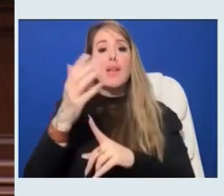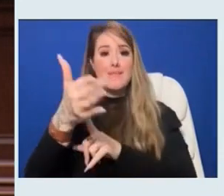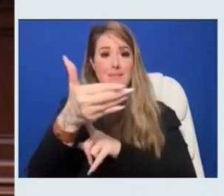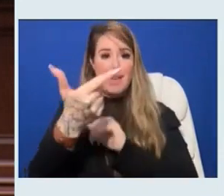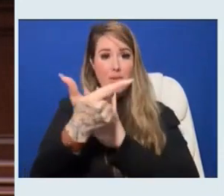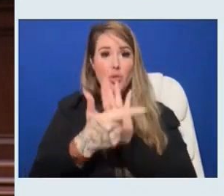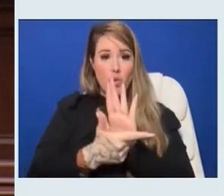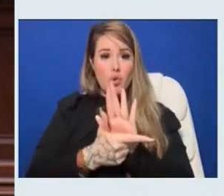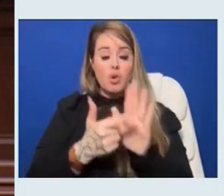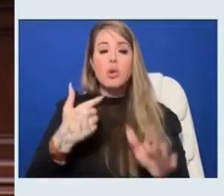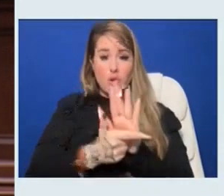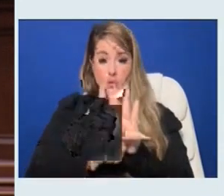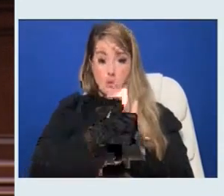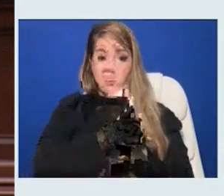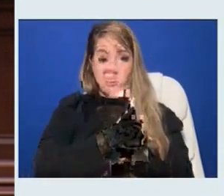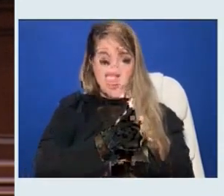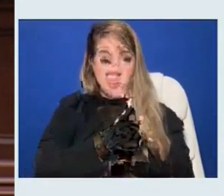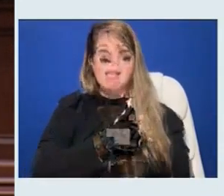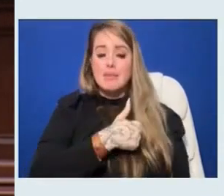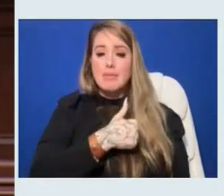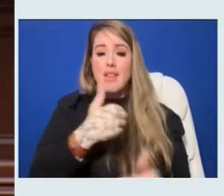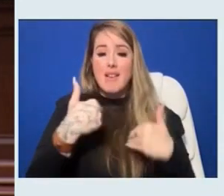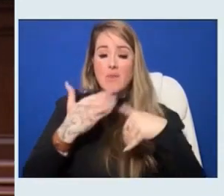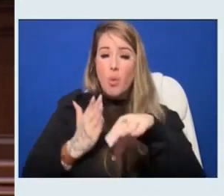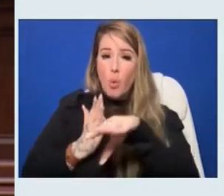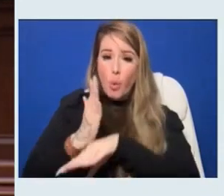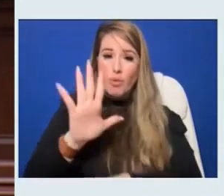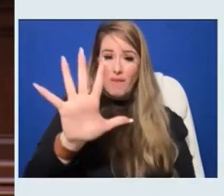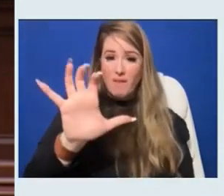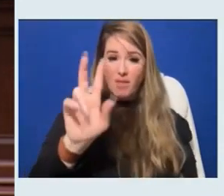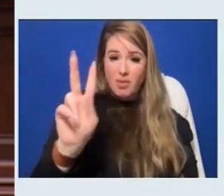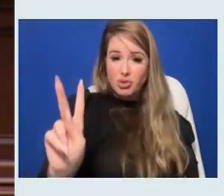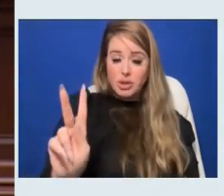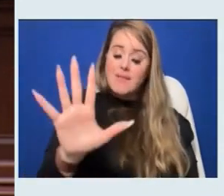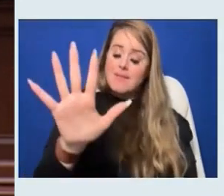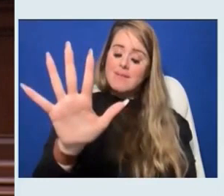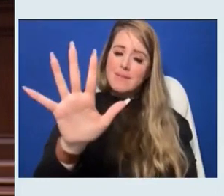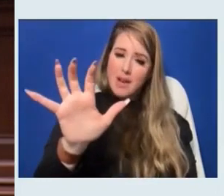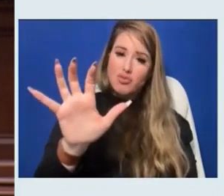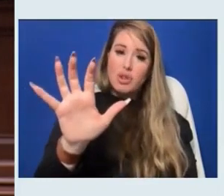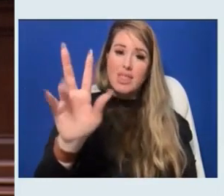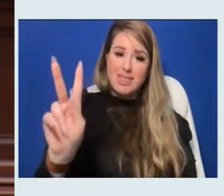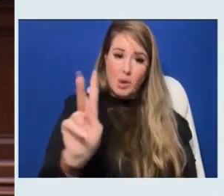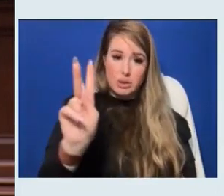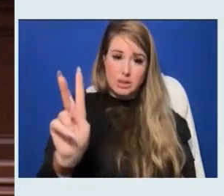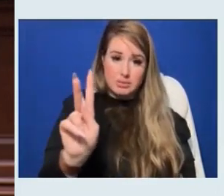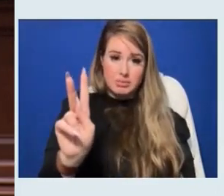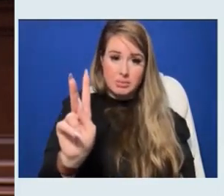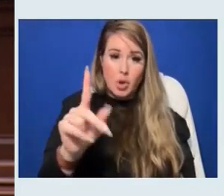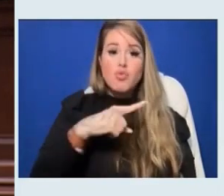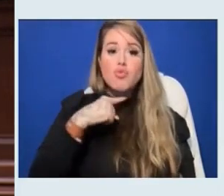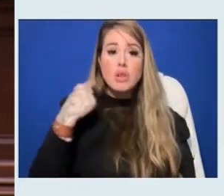We had over 5,000 extreme risk orders of protection,